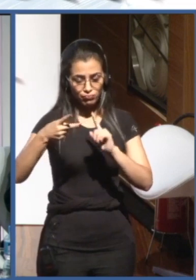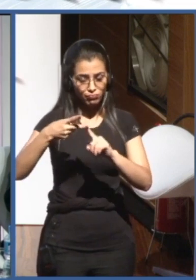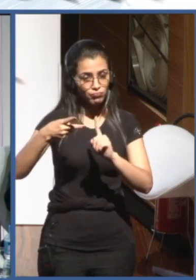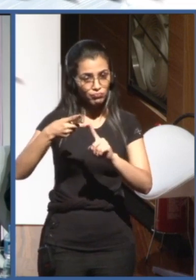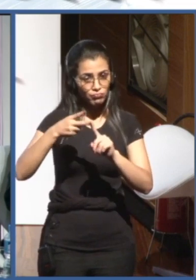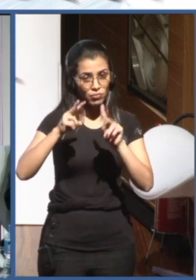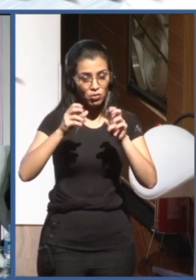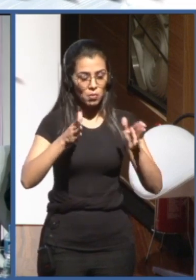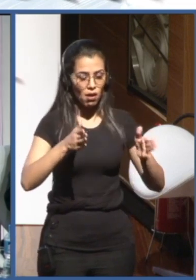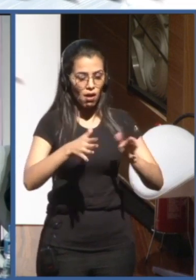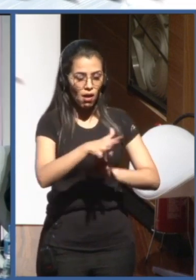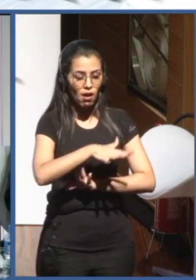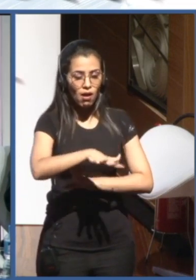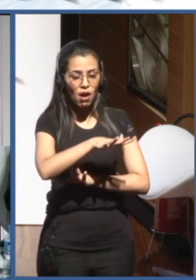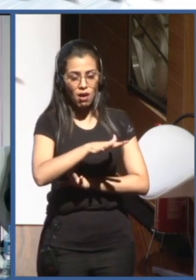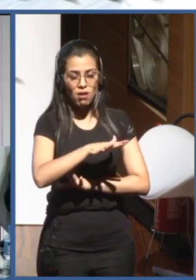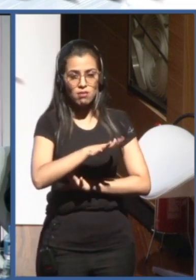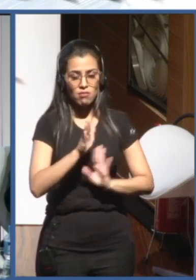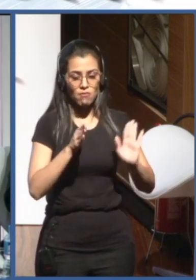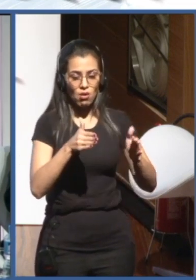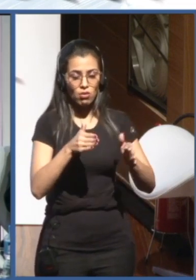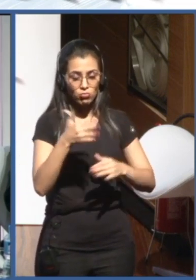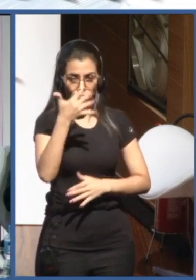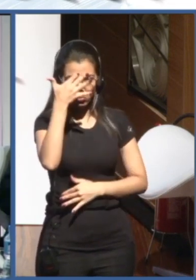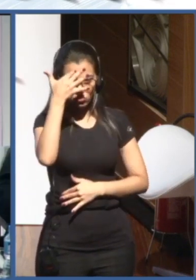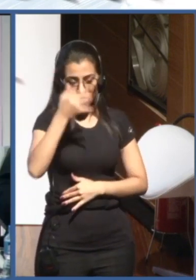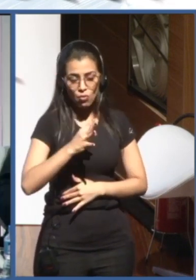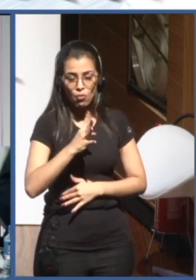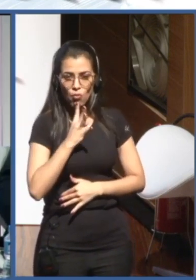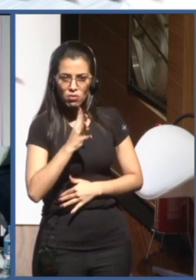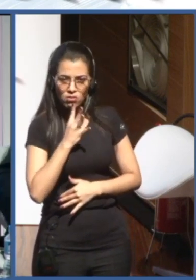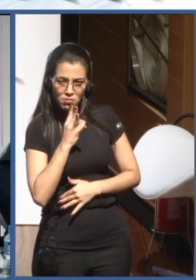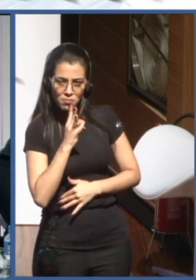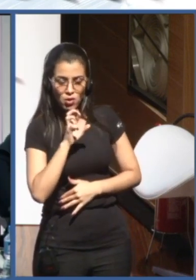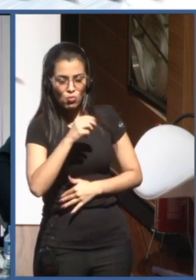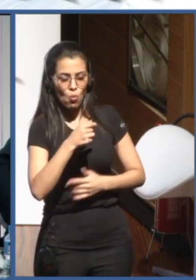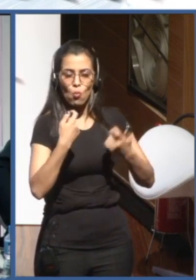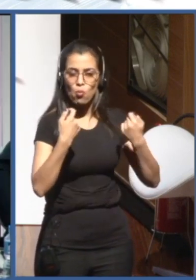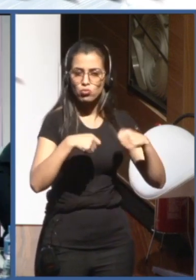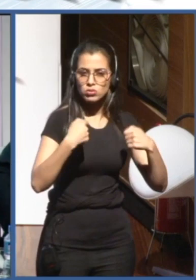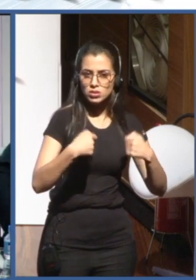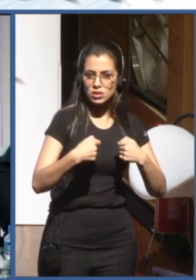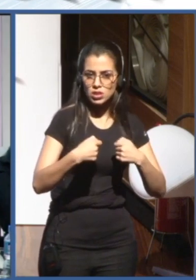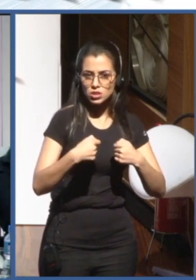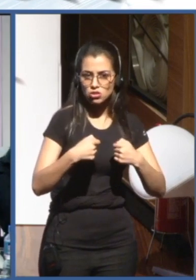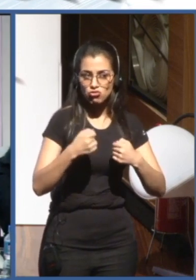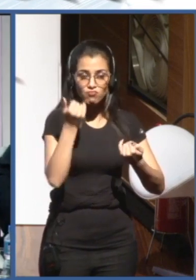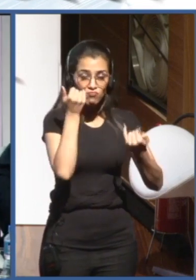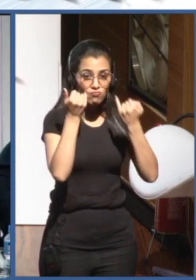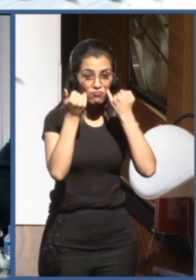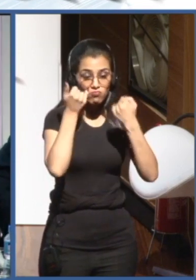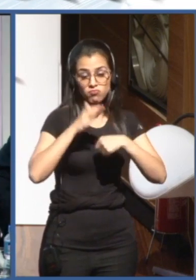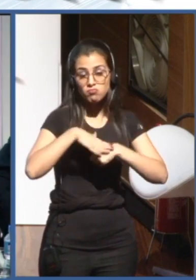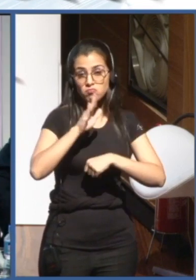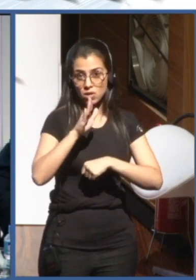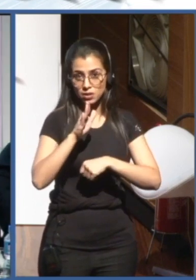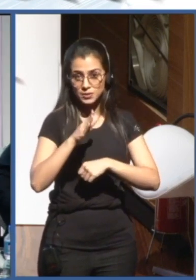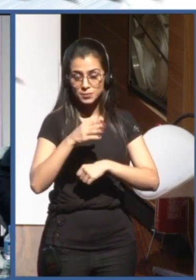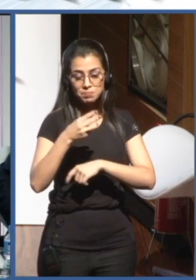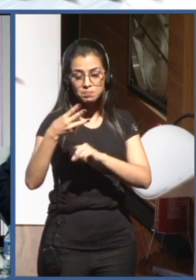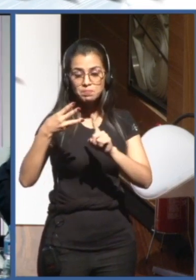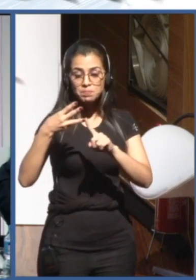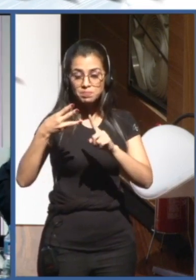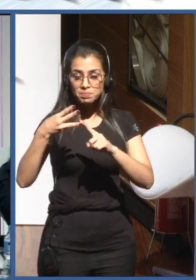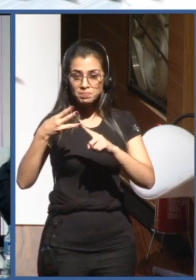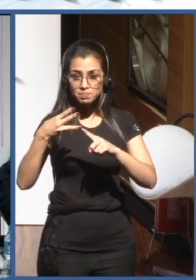more data is needed. And that's where we need to work with stakeholders to kind of bring that information in. And the third area, which is, you know, this